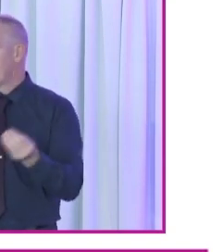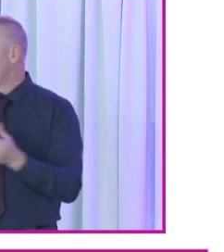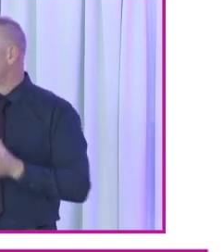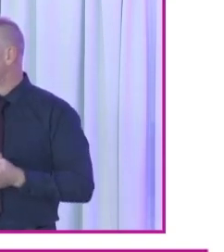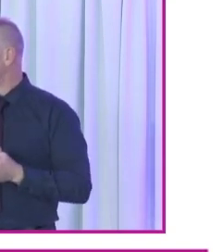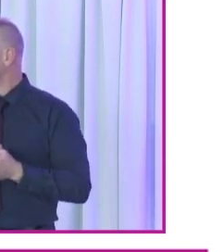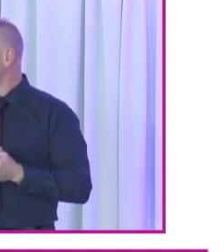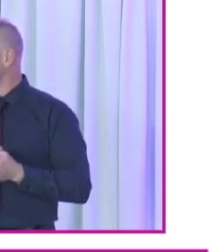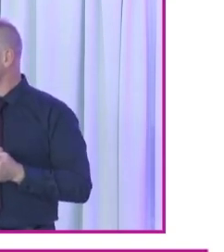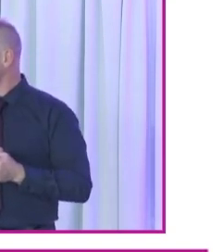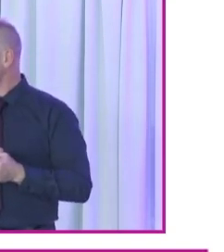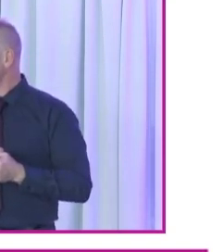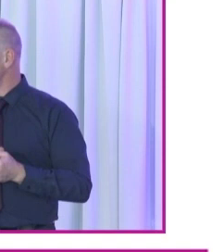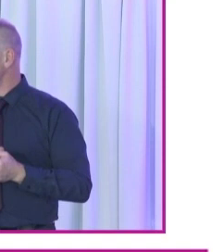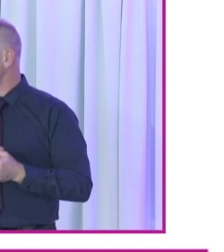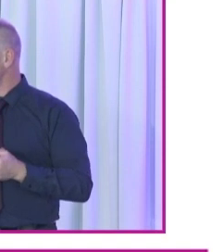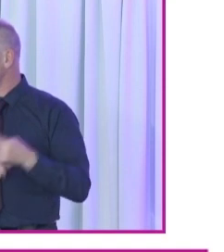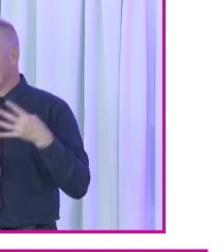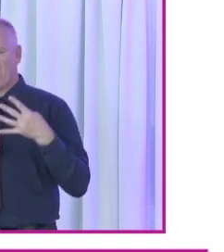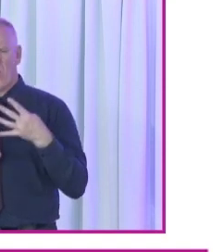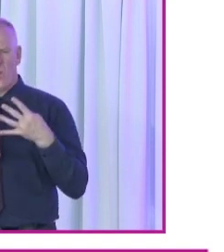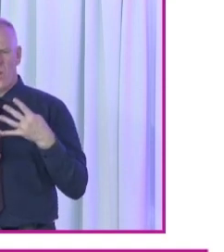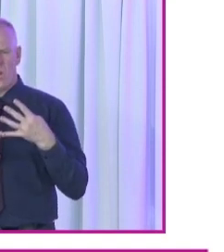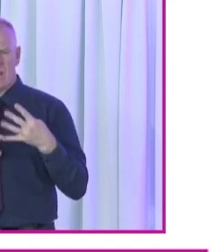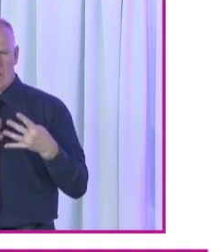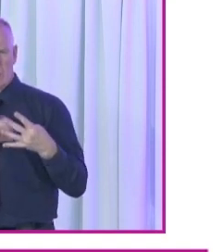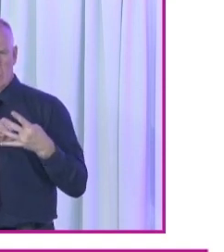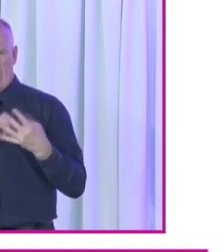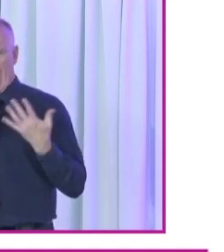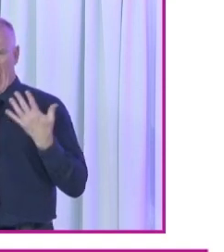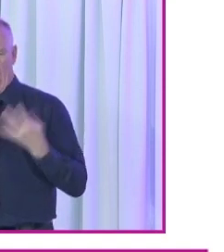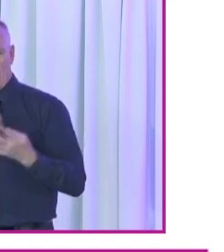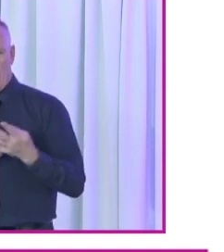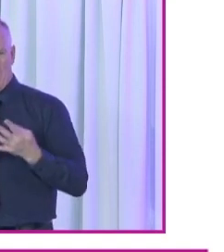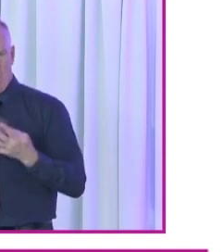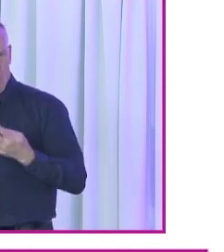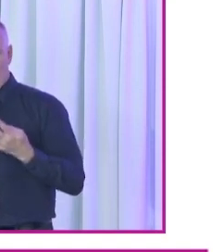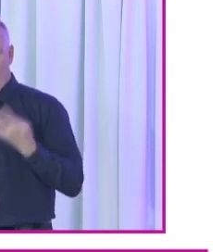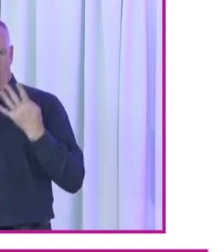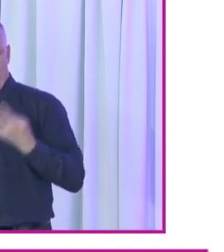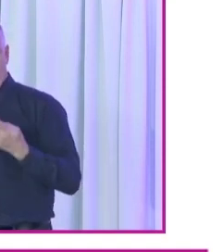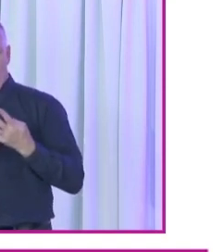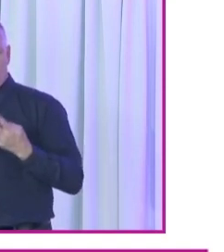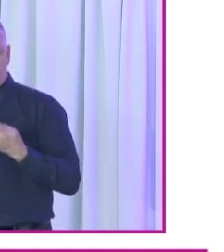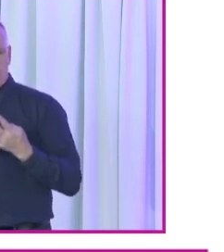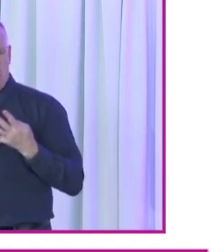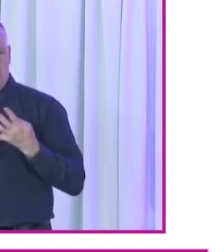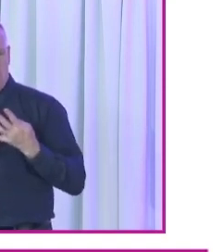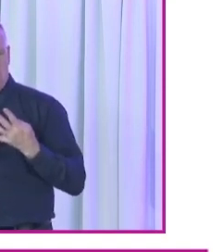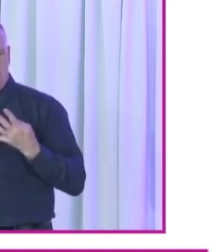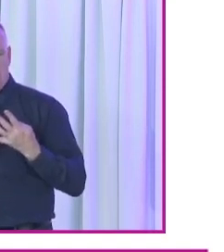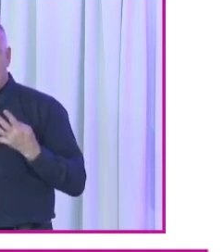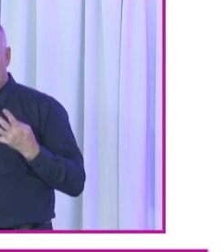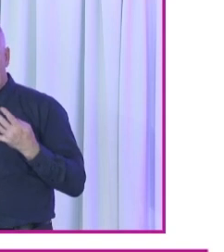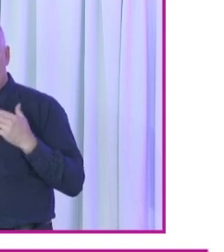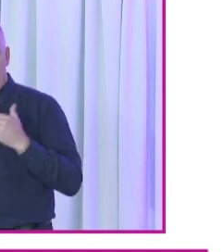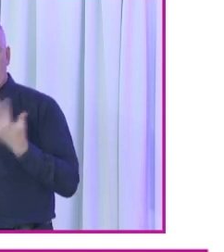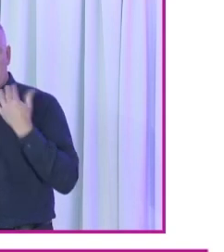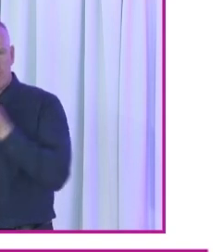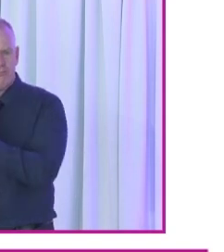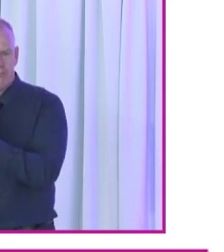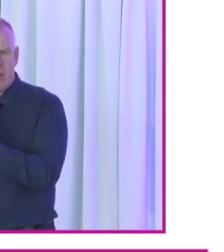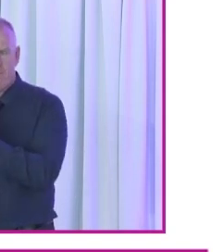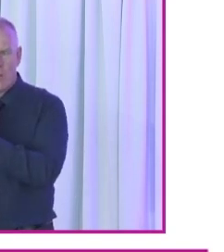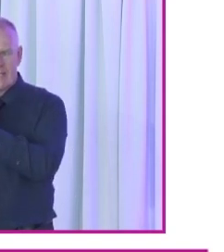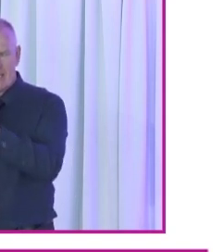Wasn't sure how to vote. And I think that's a very interesting one. And I think again around, there really needs to be more information on